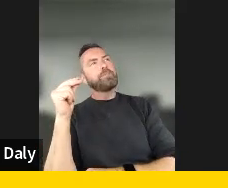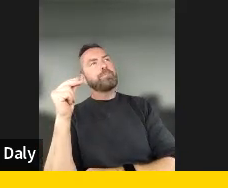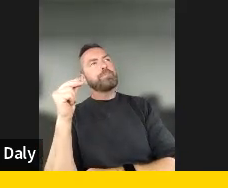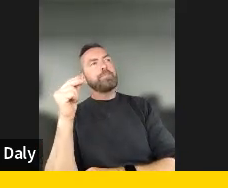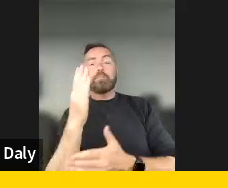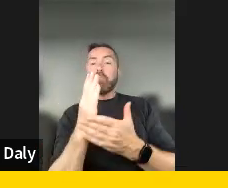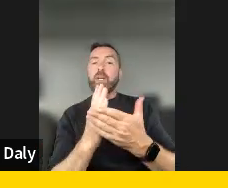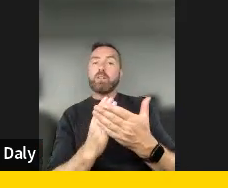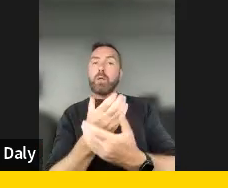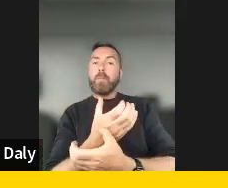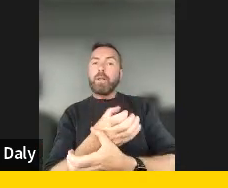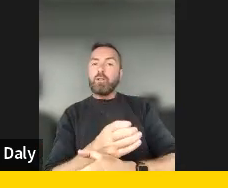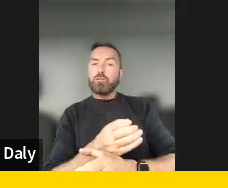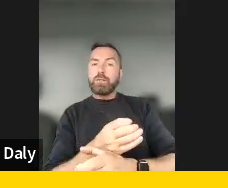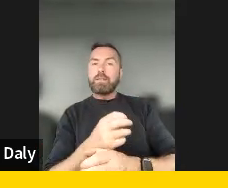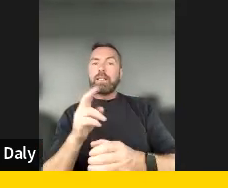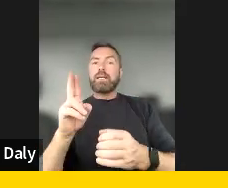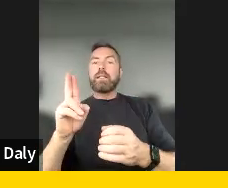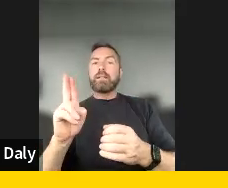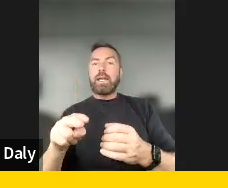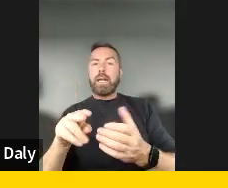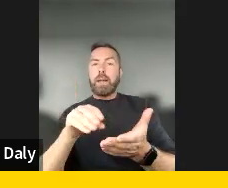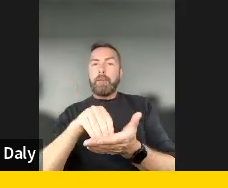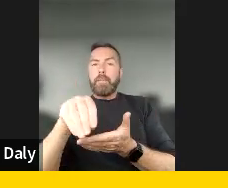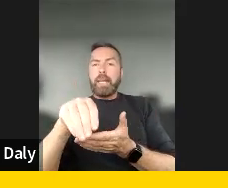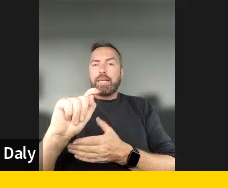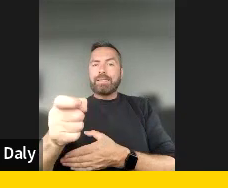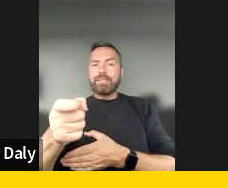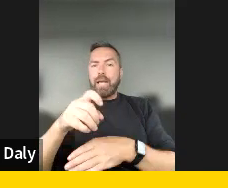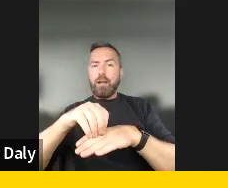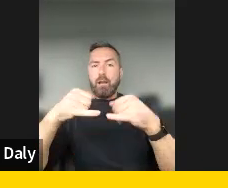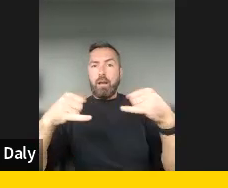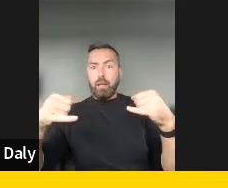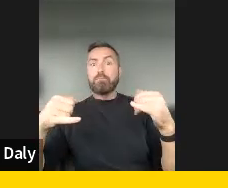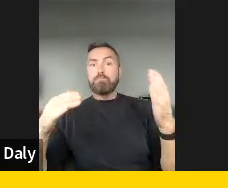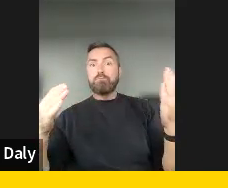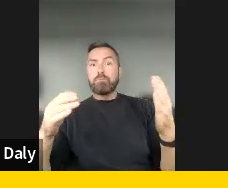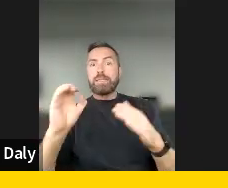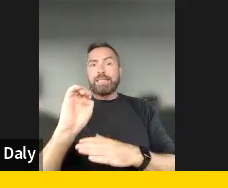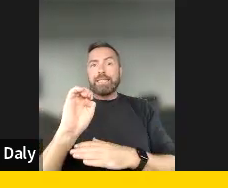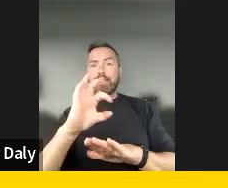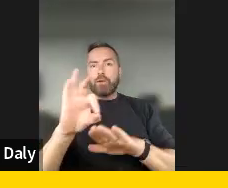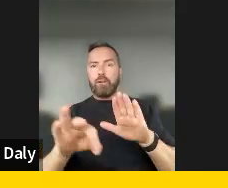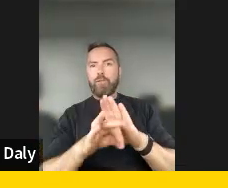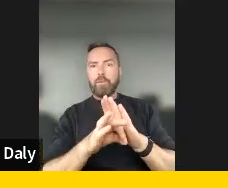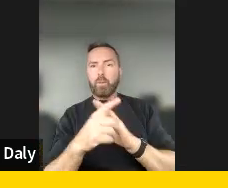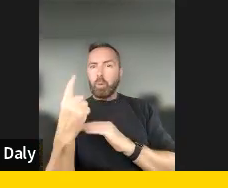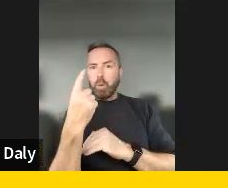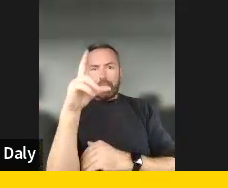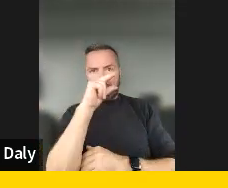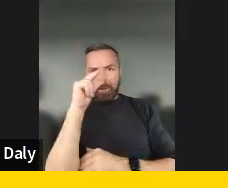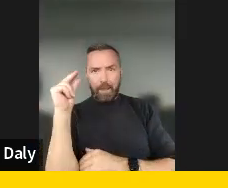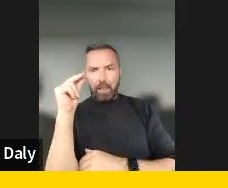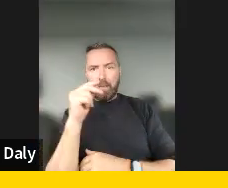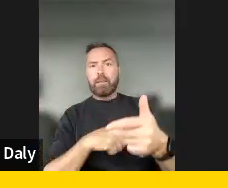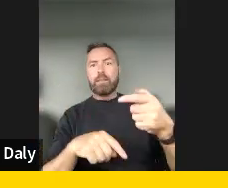countries in which you can declare your taxes online, this is an example of e-government. The second big